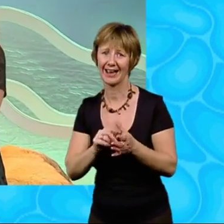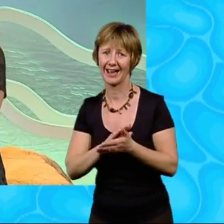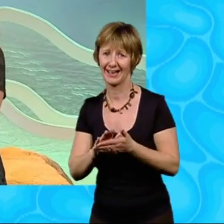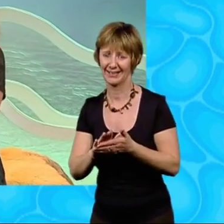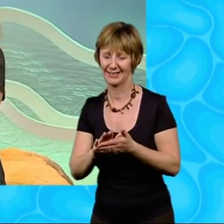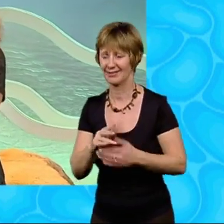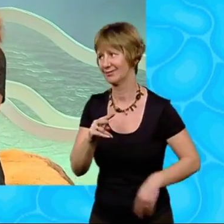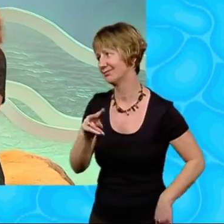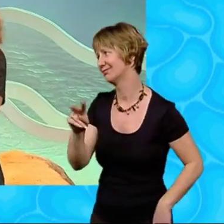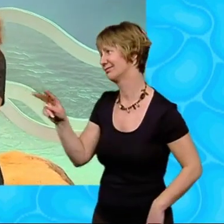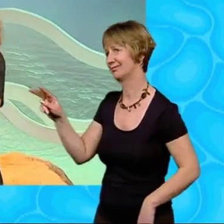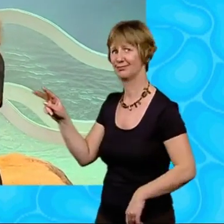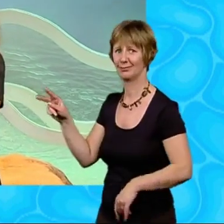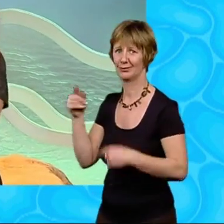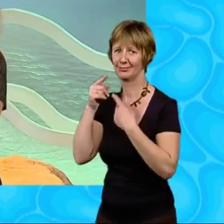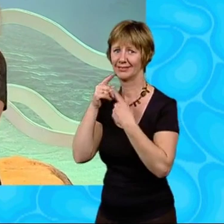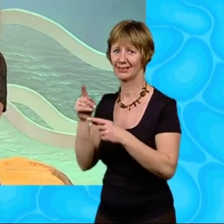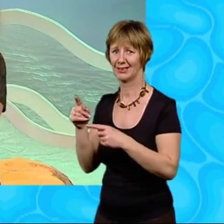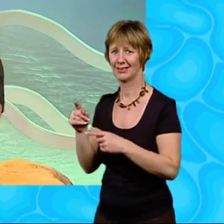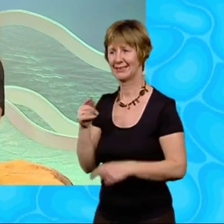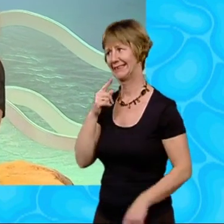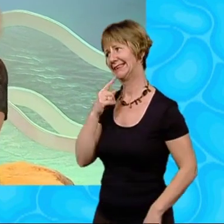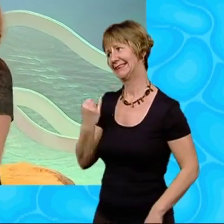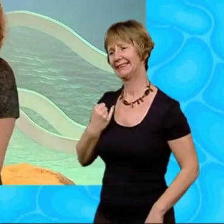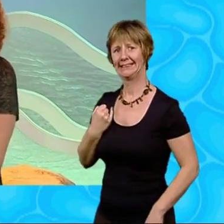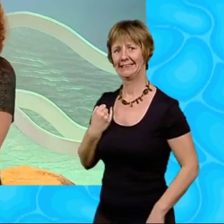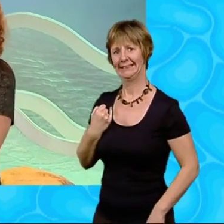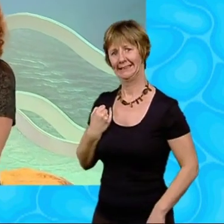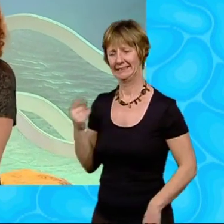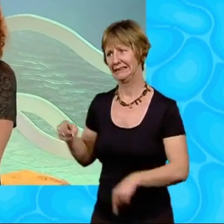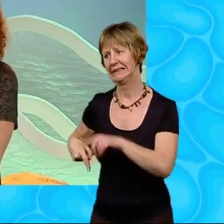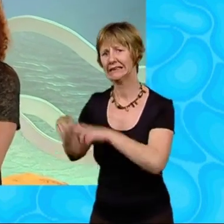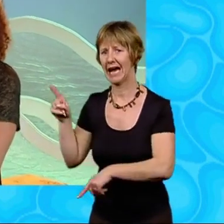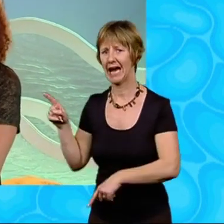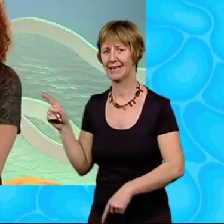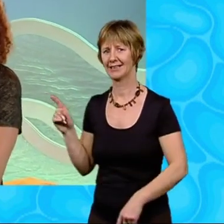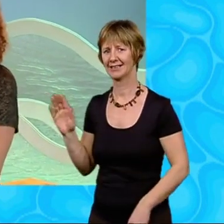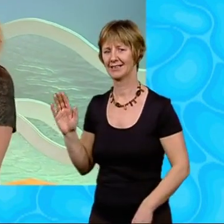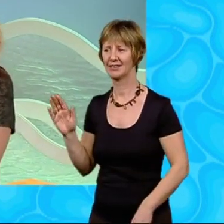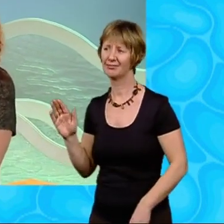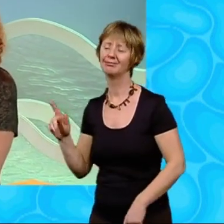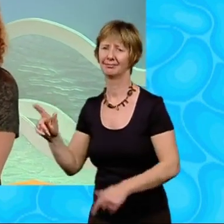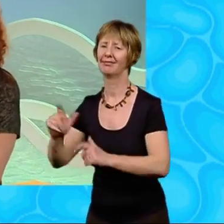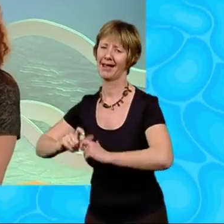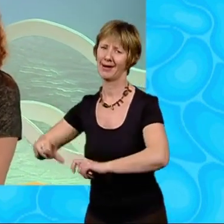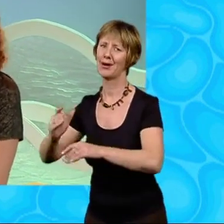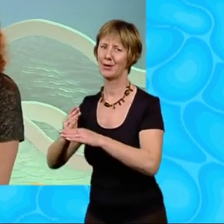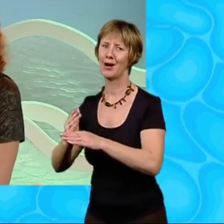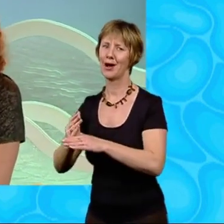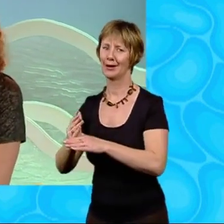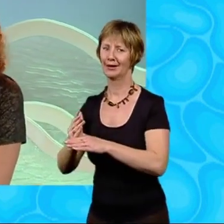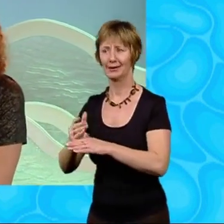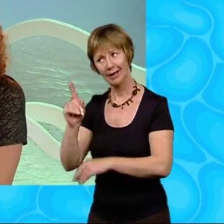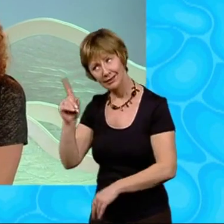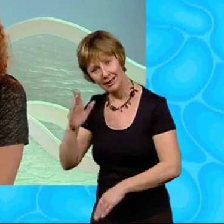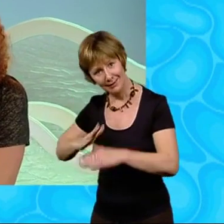Perhaps I was rather too hasty in telling you to leave. You may have your job back, but only